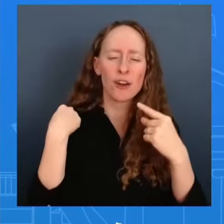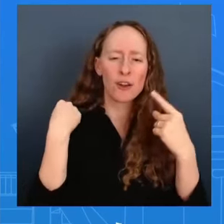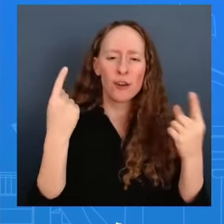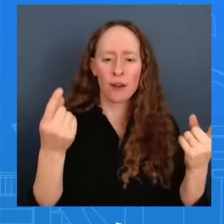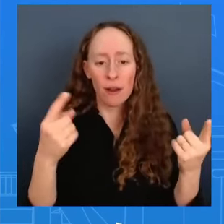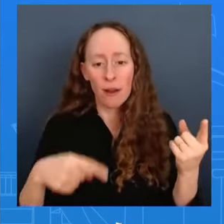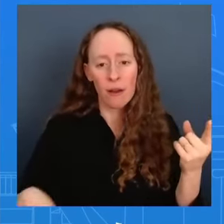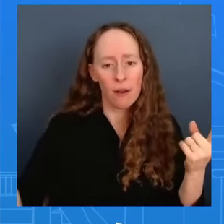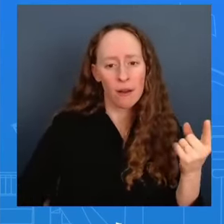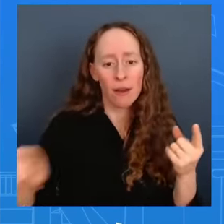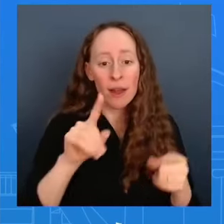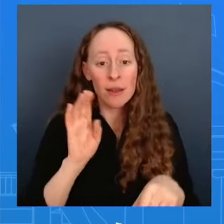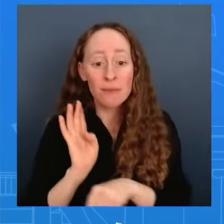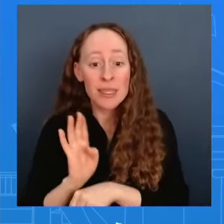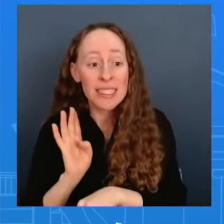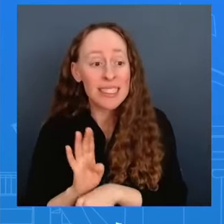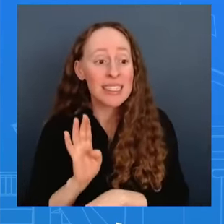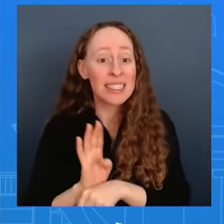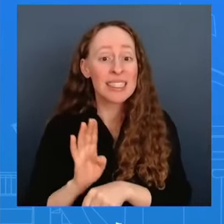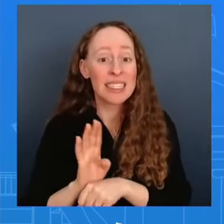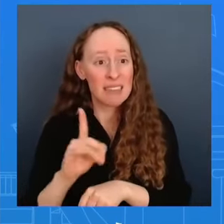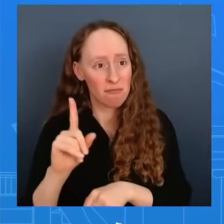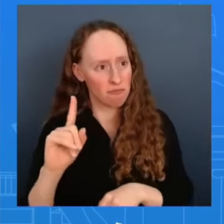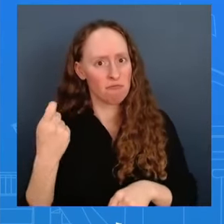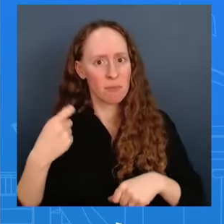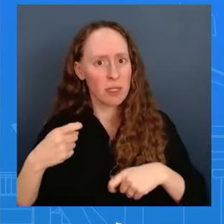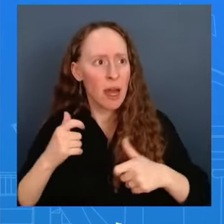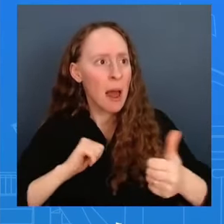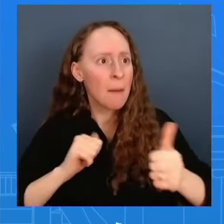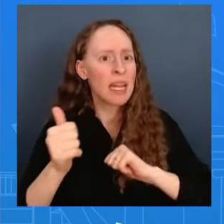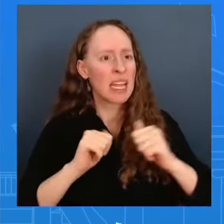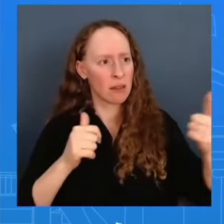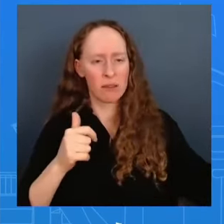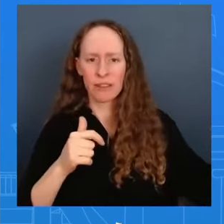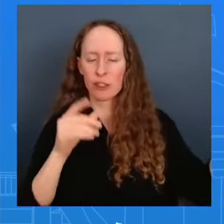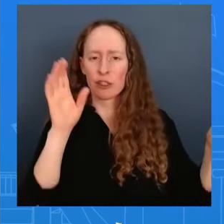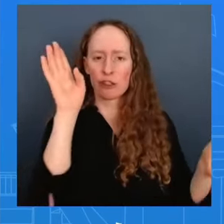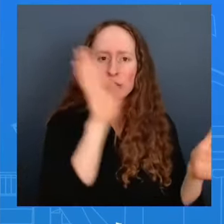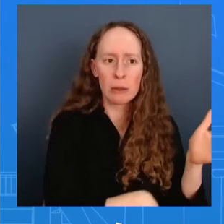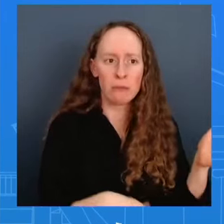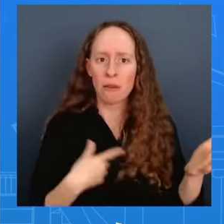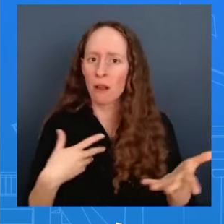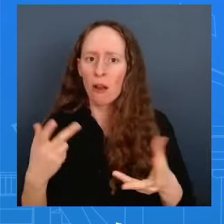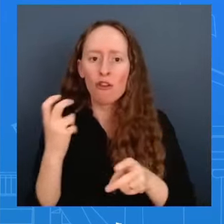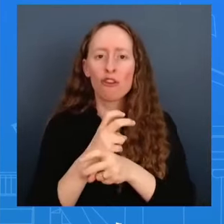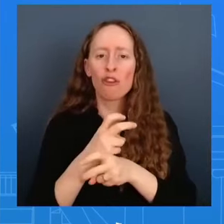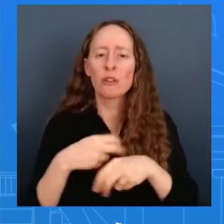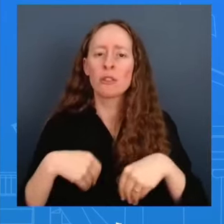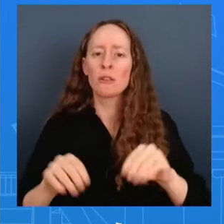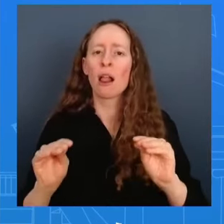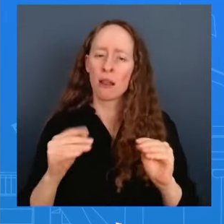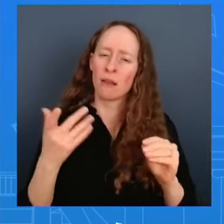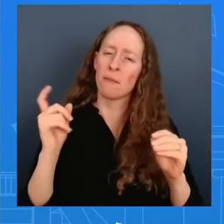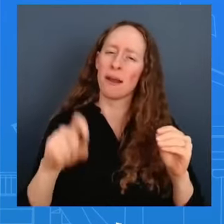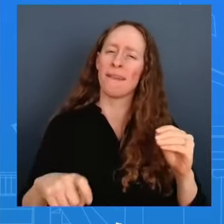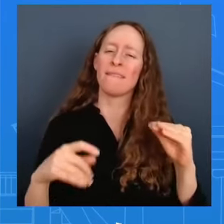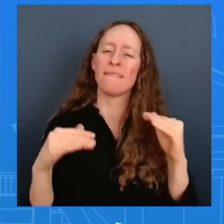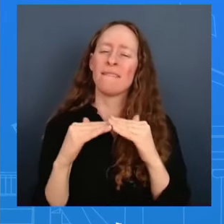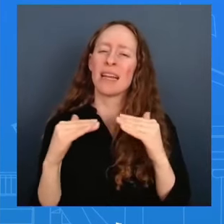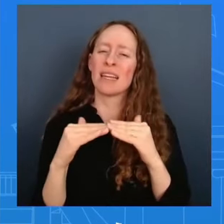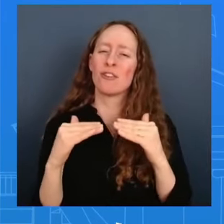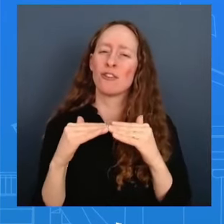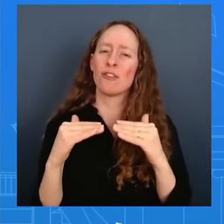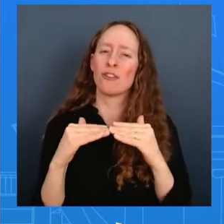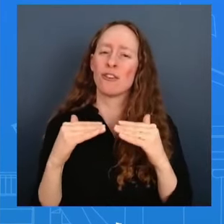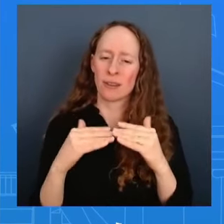compete anyone if we actually create a competition that is fair and that's what you're seeing from this president we have been also very clear